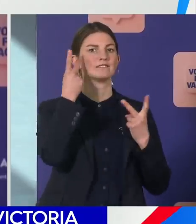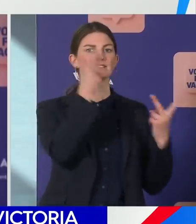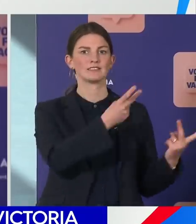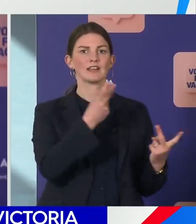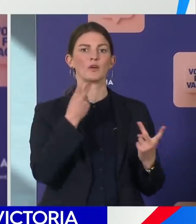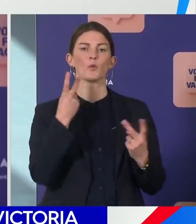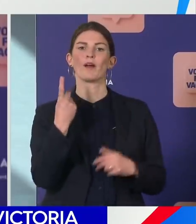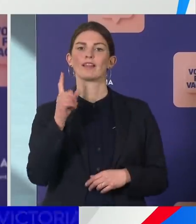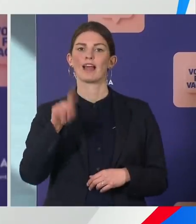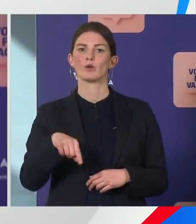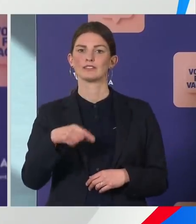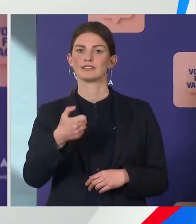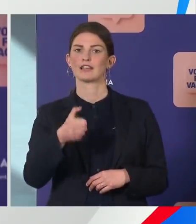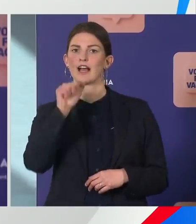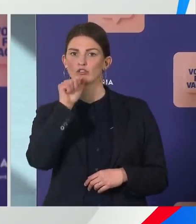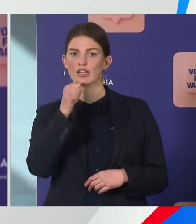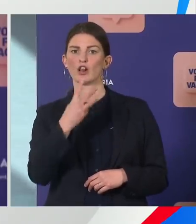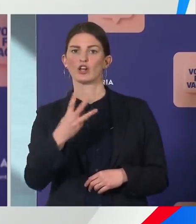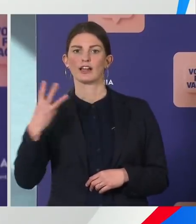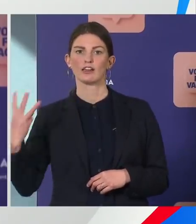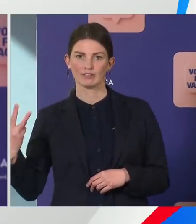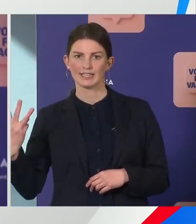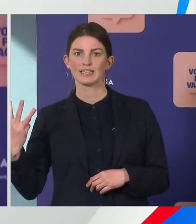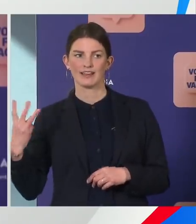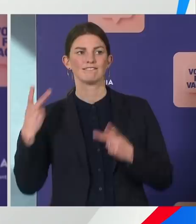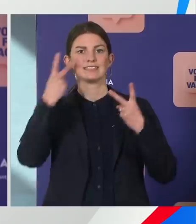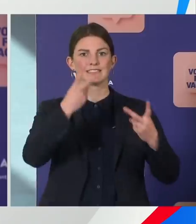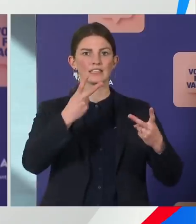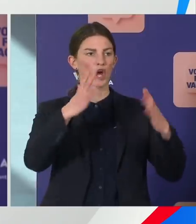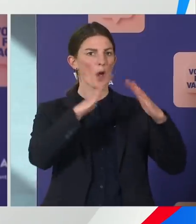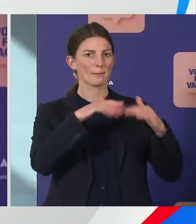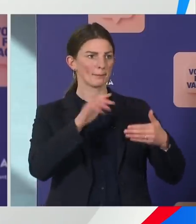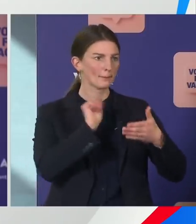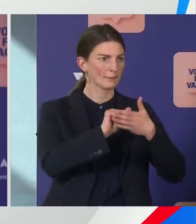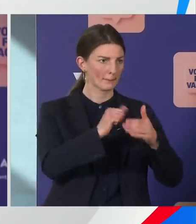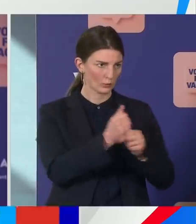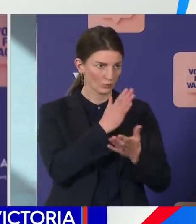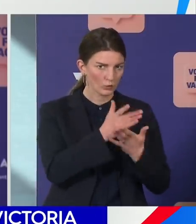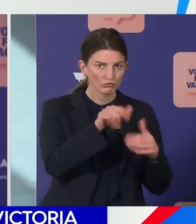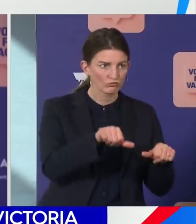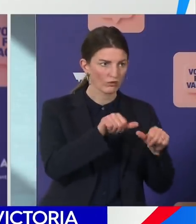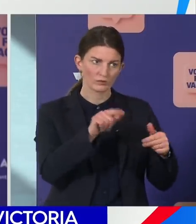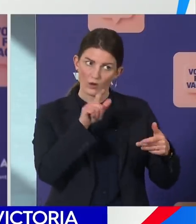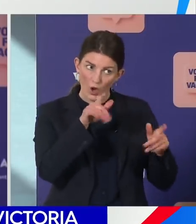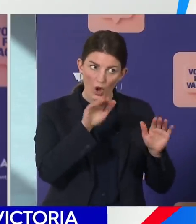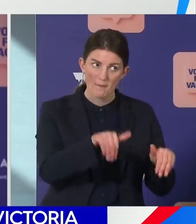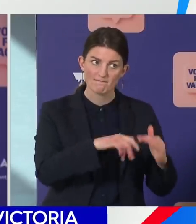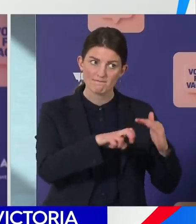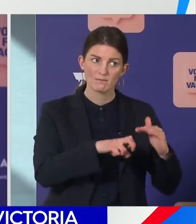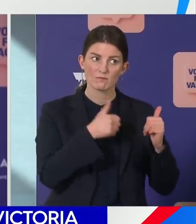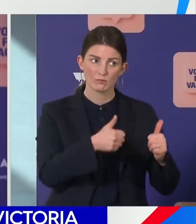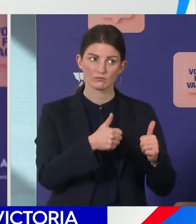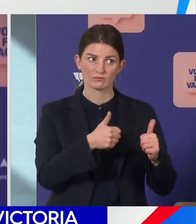,633 such visits with two-thirds of those being in the Shepparton